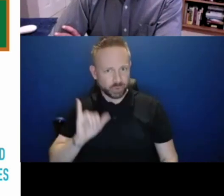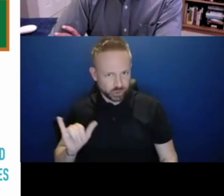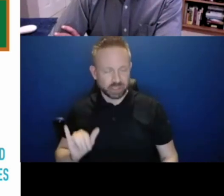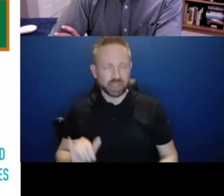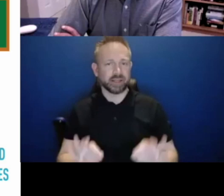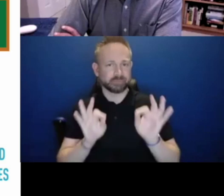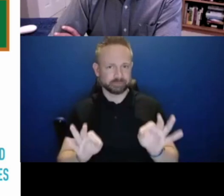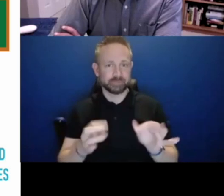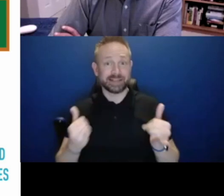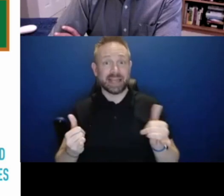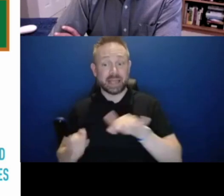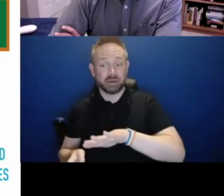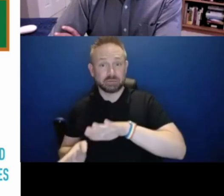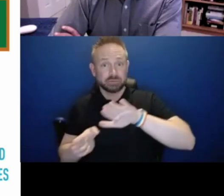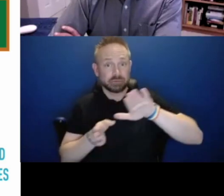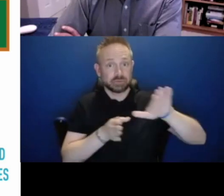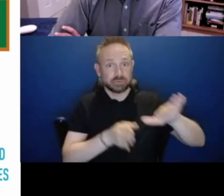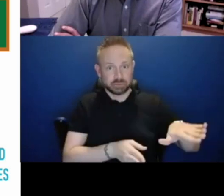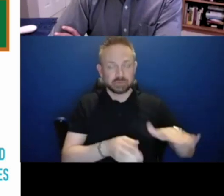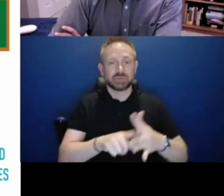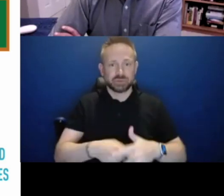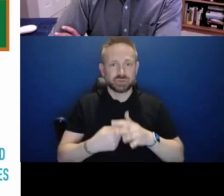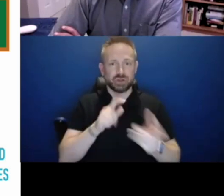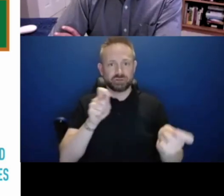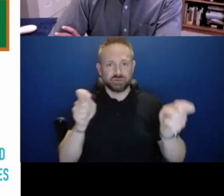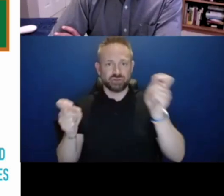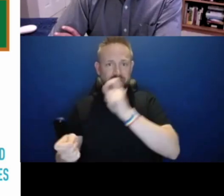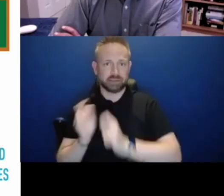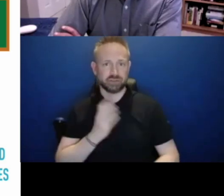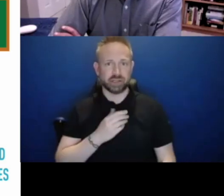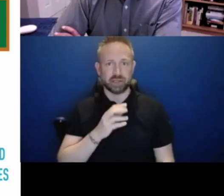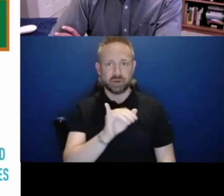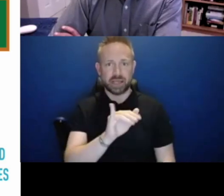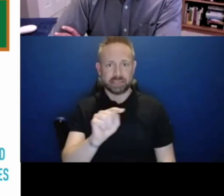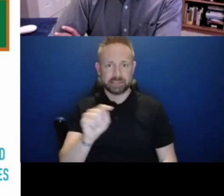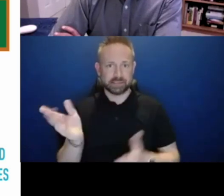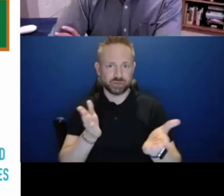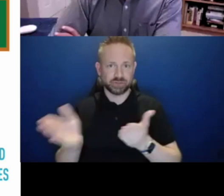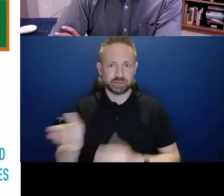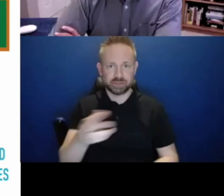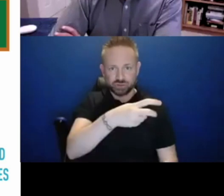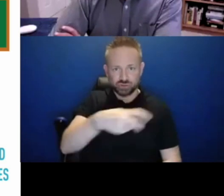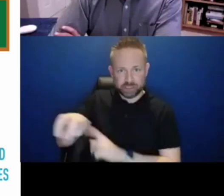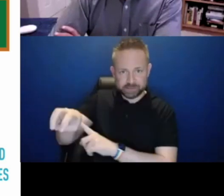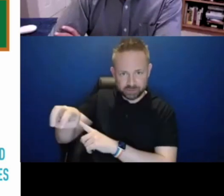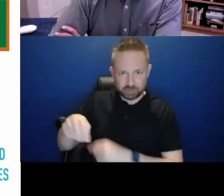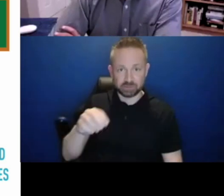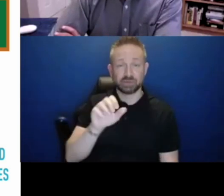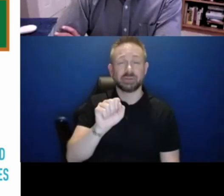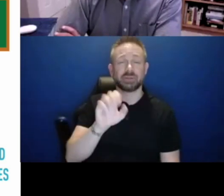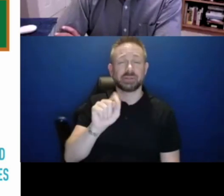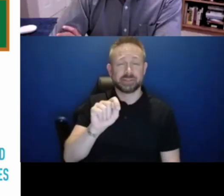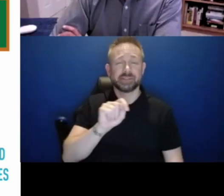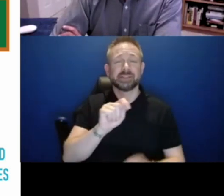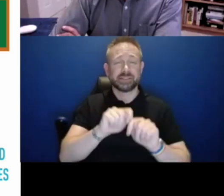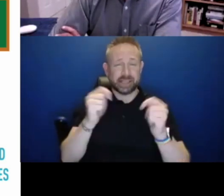stream is the transition of IT services. This is the stage where the set project team, so you'll see a lot more of